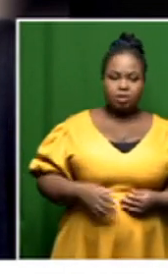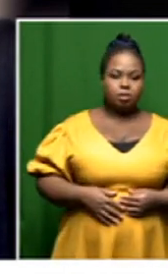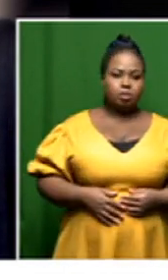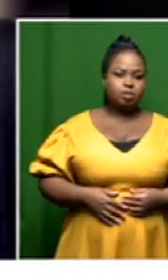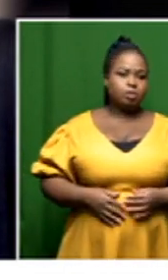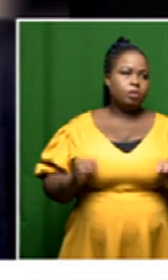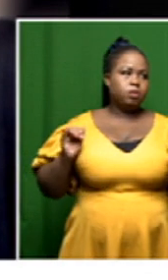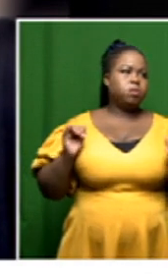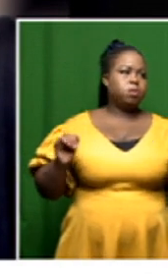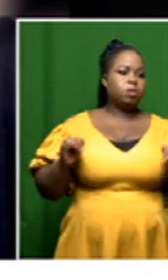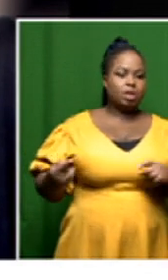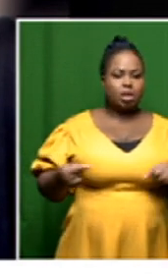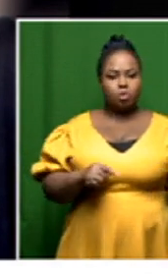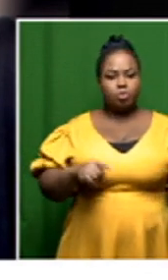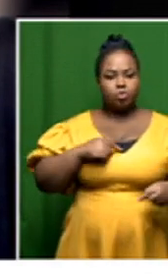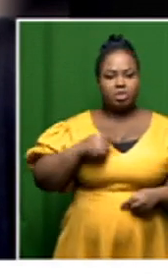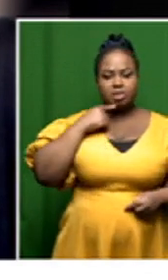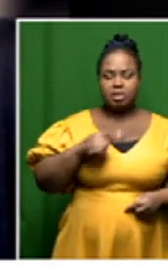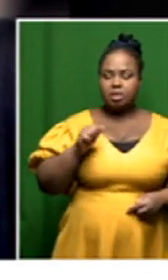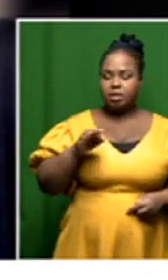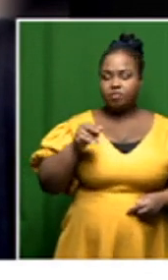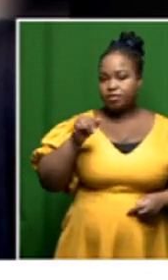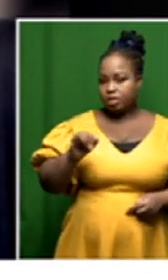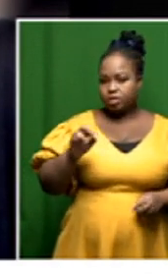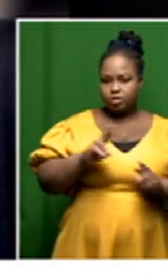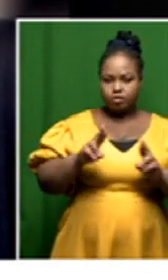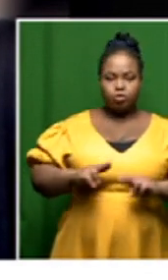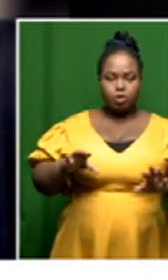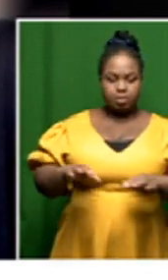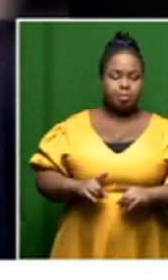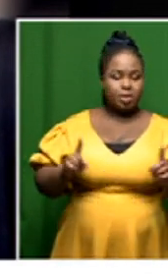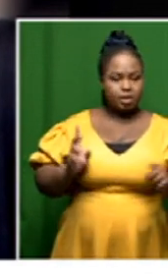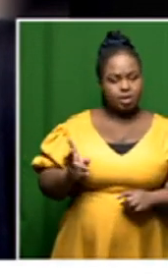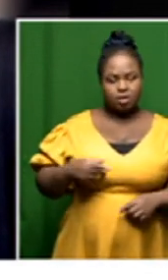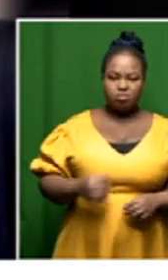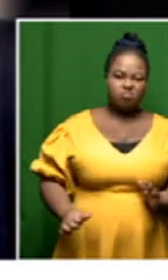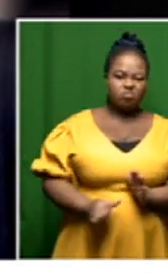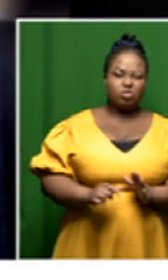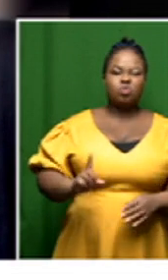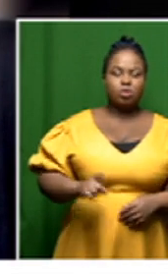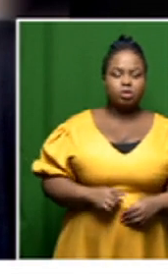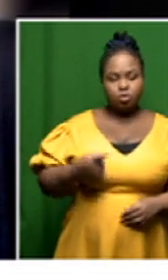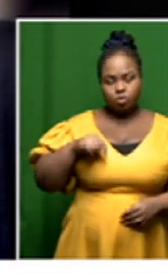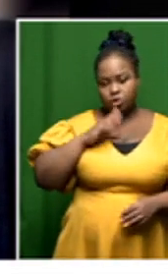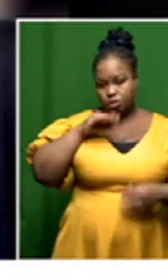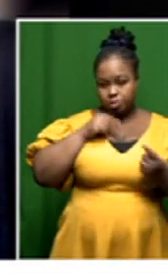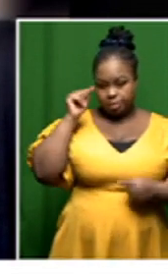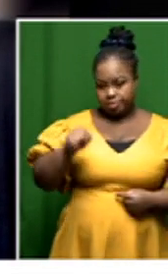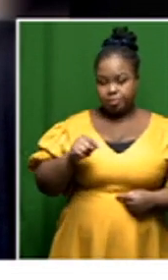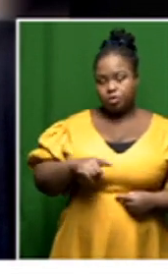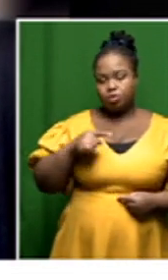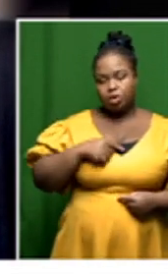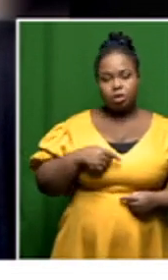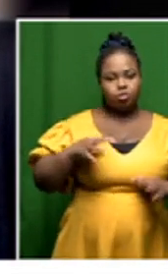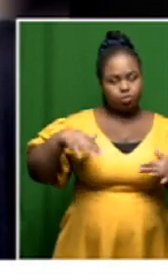argument that the afri forum is putting but more importantly and this is where we are talking about directly to the point of